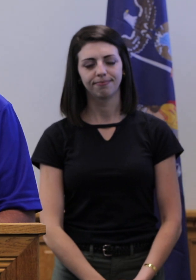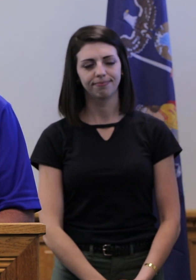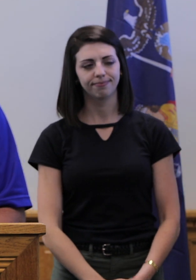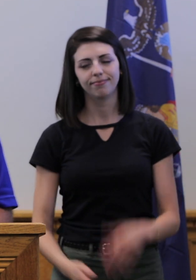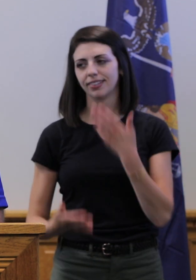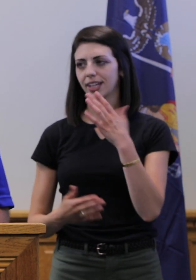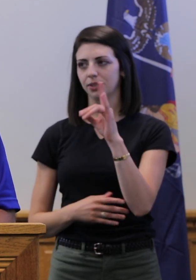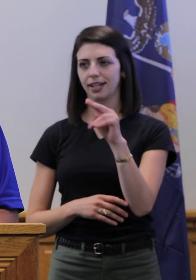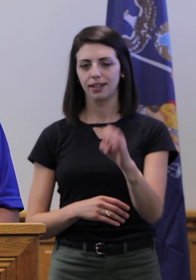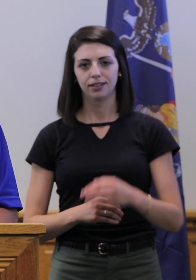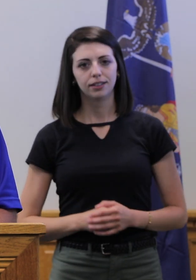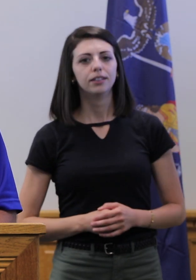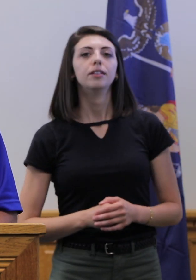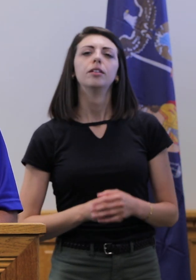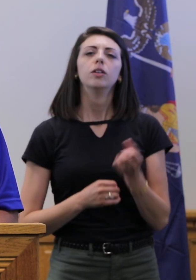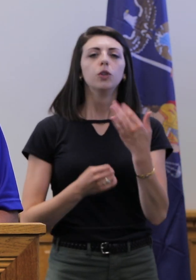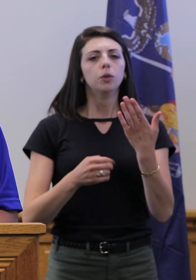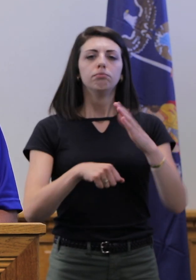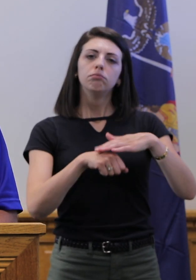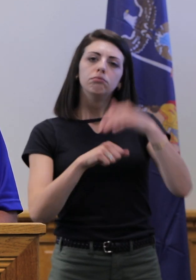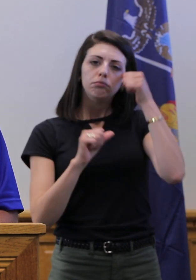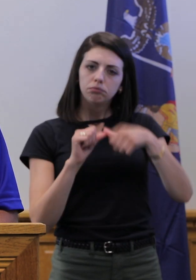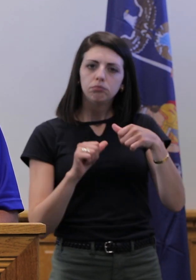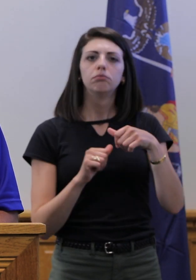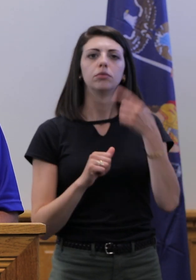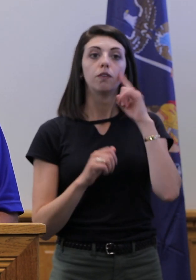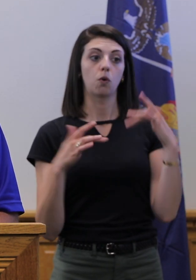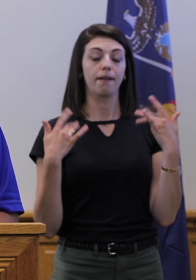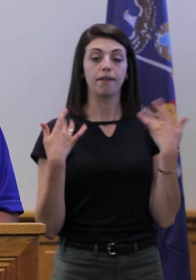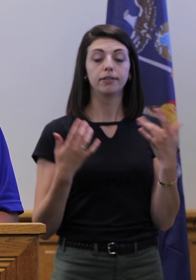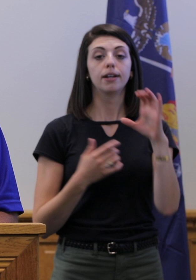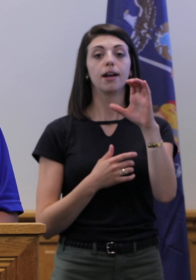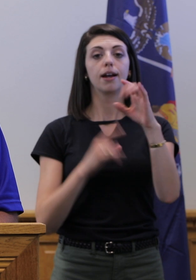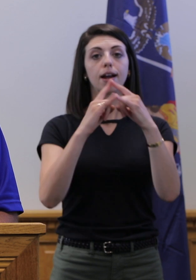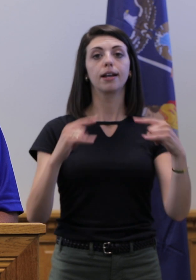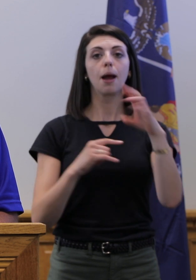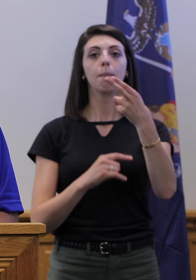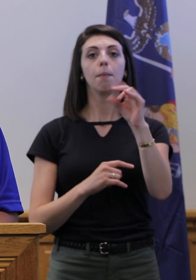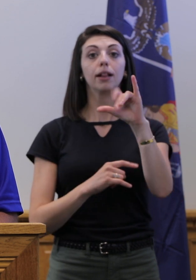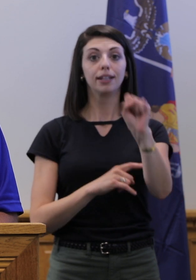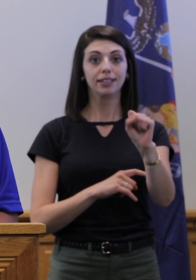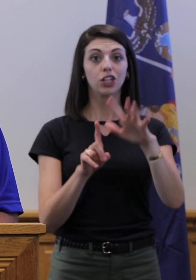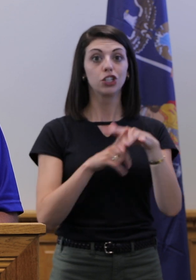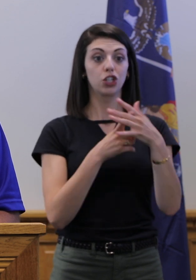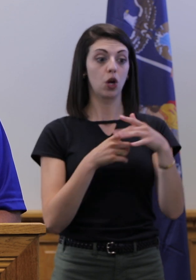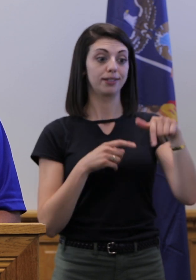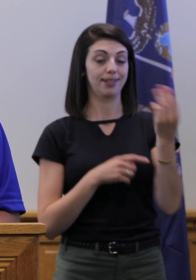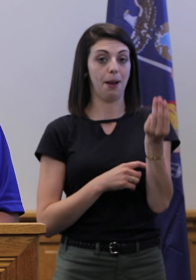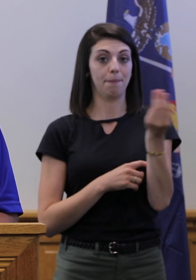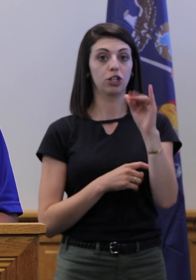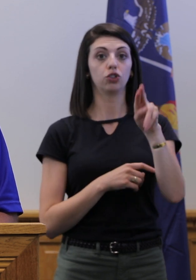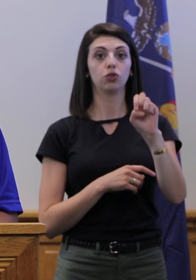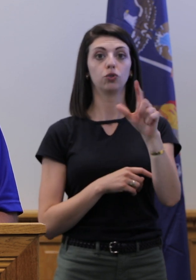Thank you, Diane. I have a few reminders on upcoming events. The Camp Hollis Day Camp Program starts this Monday, June 29th, for